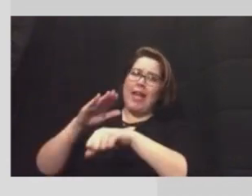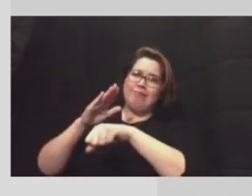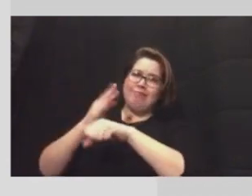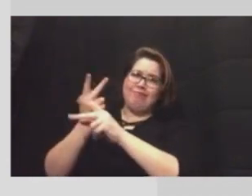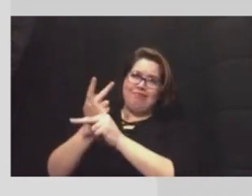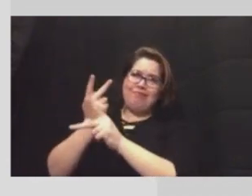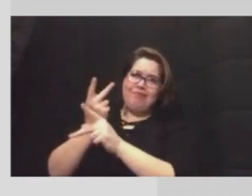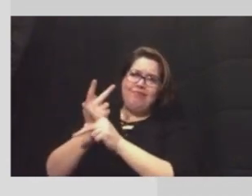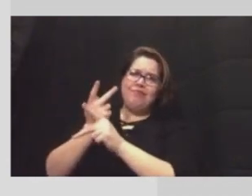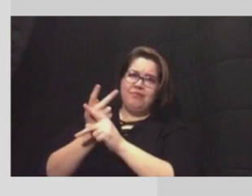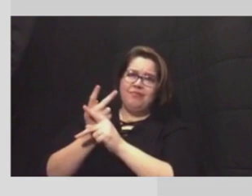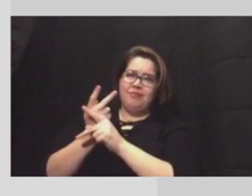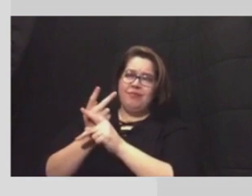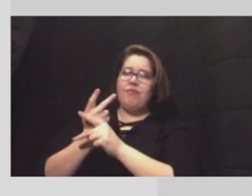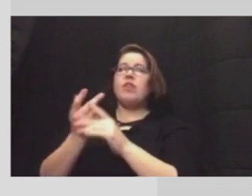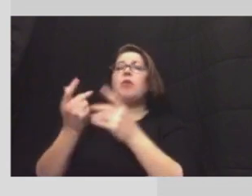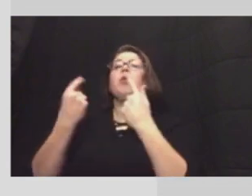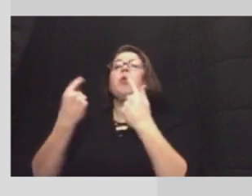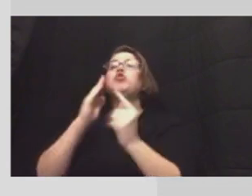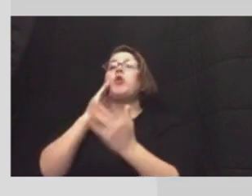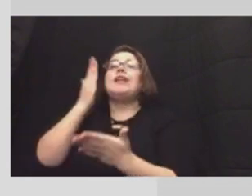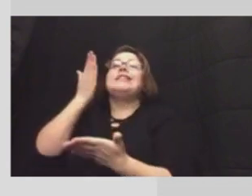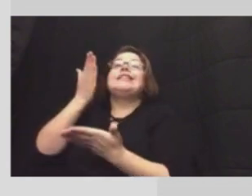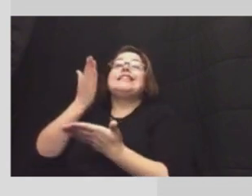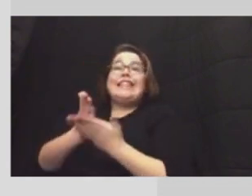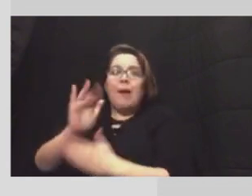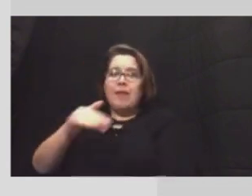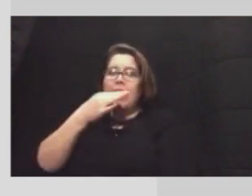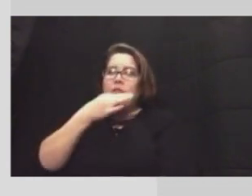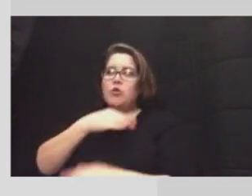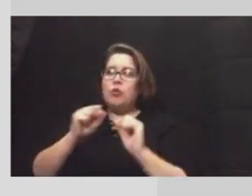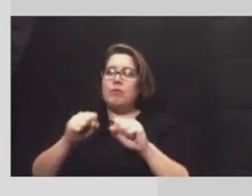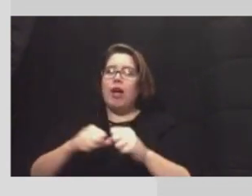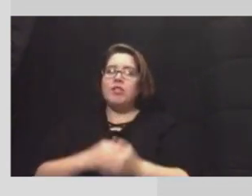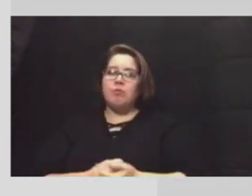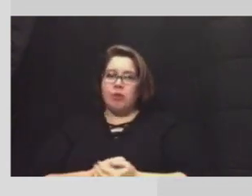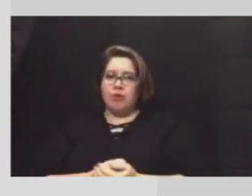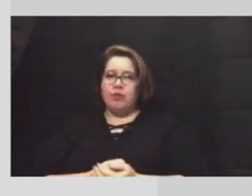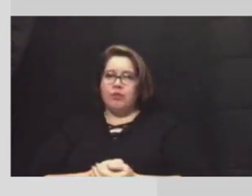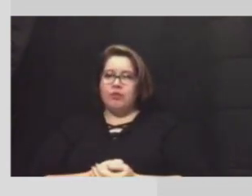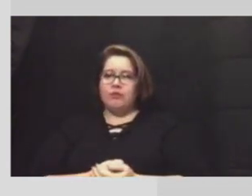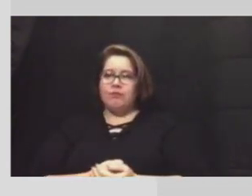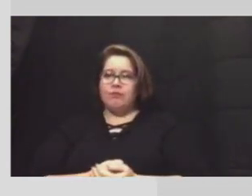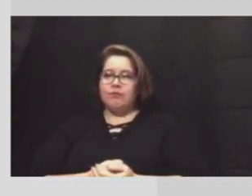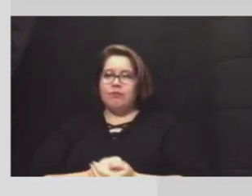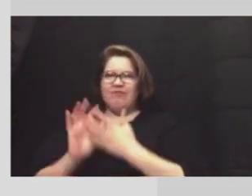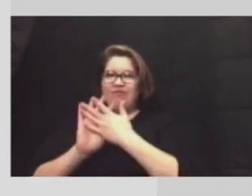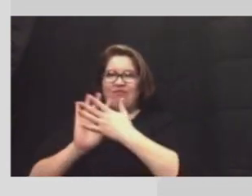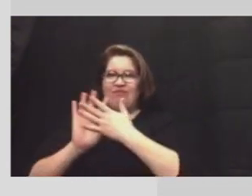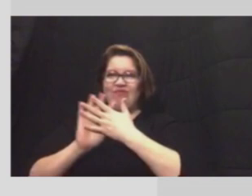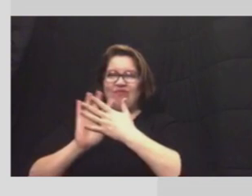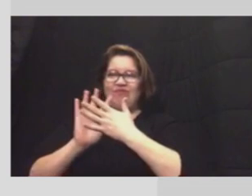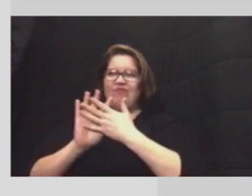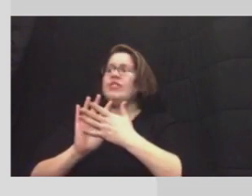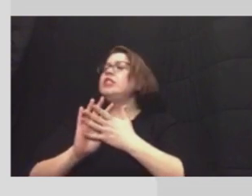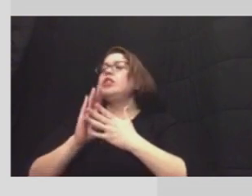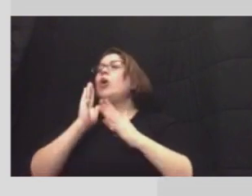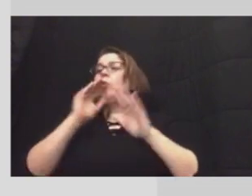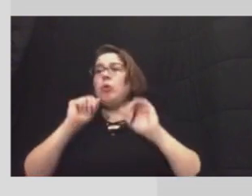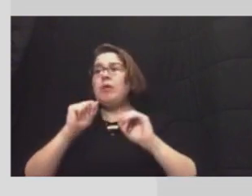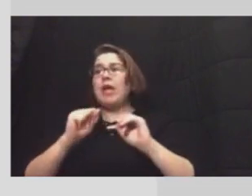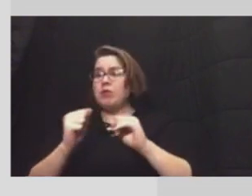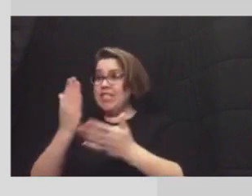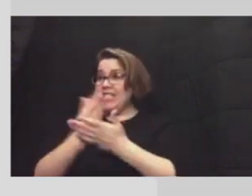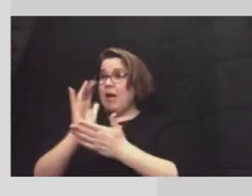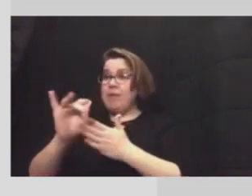trying to lift it as soon as possible we will be able to lift it uh much